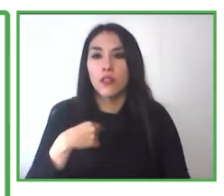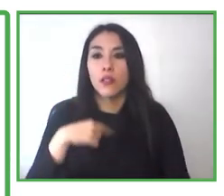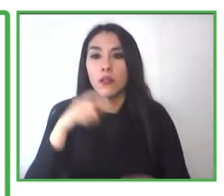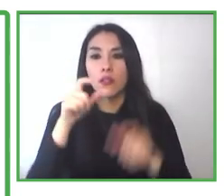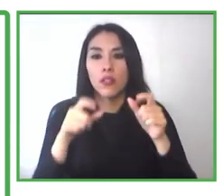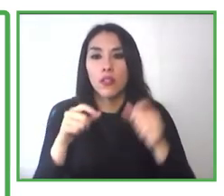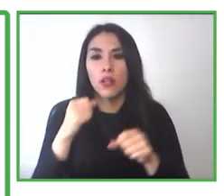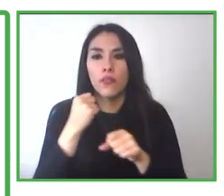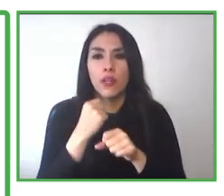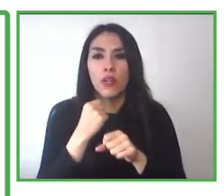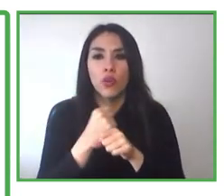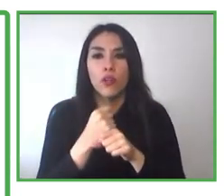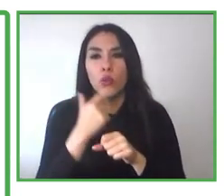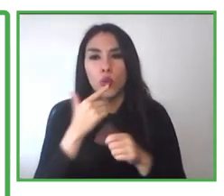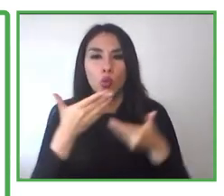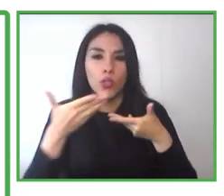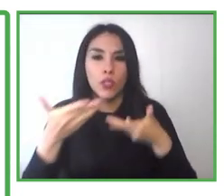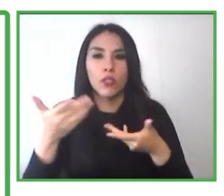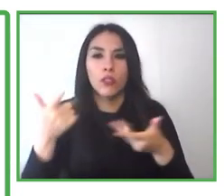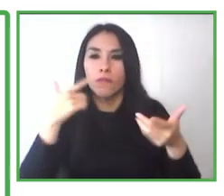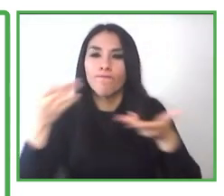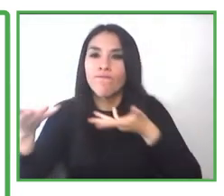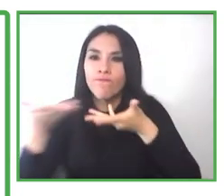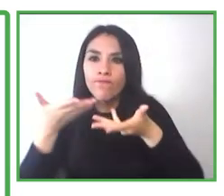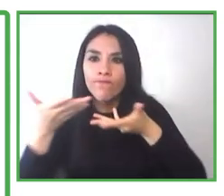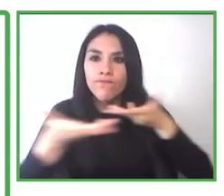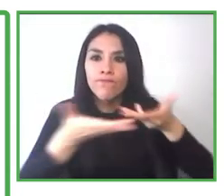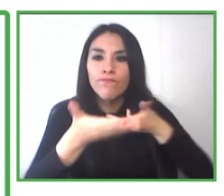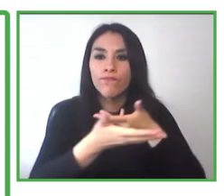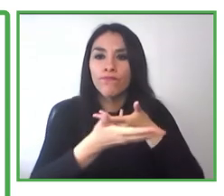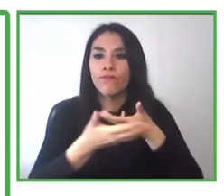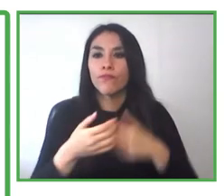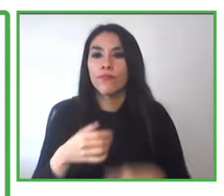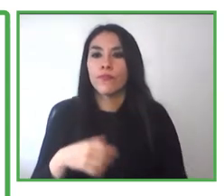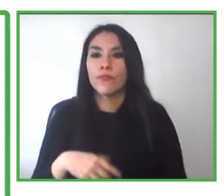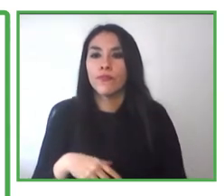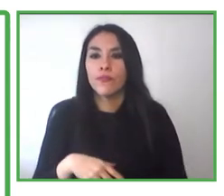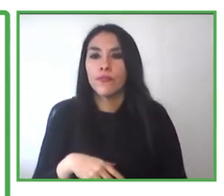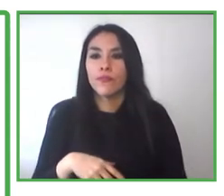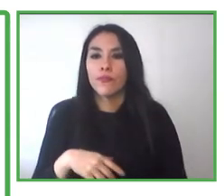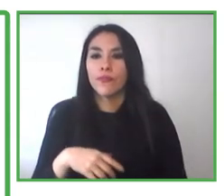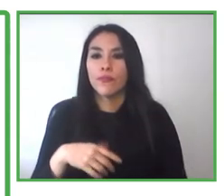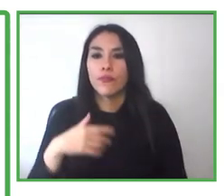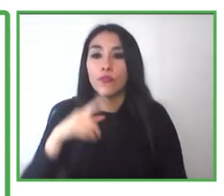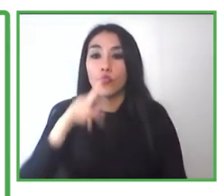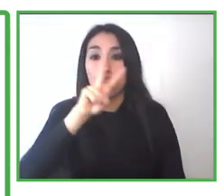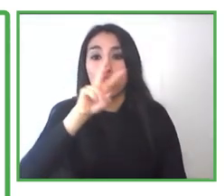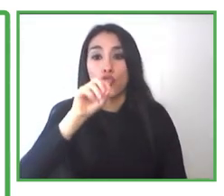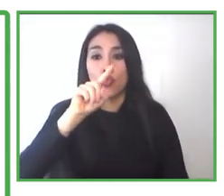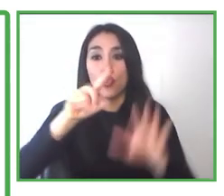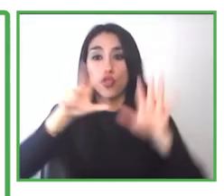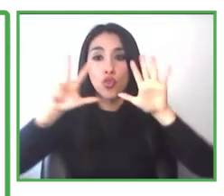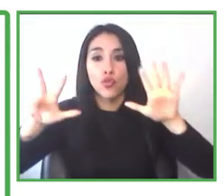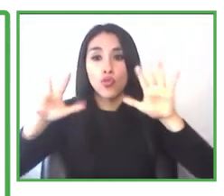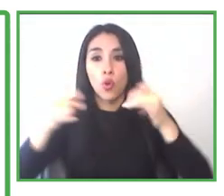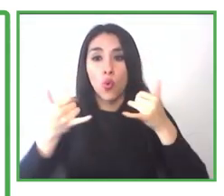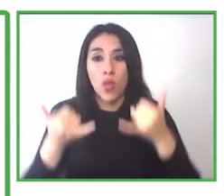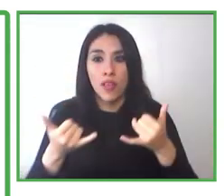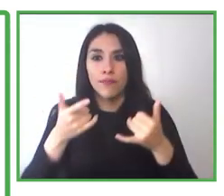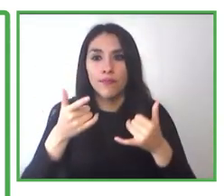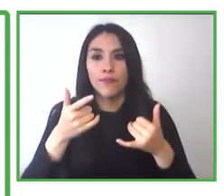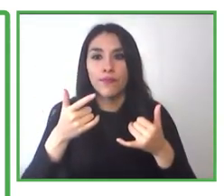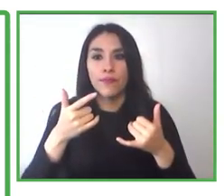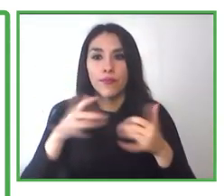with the companies. Since 2018, we've already signed an agreement with 18